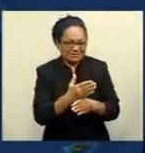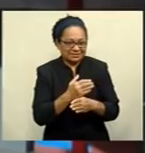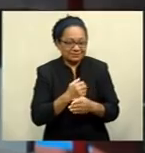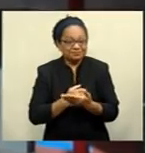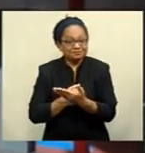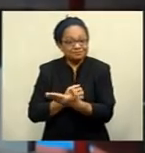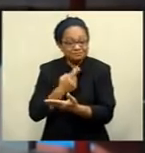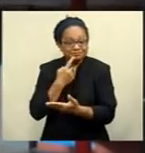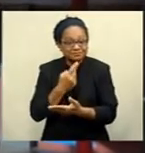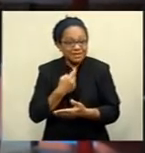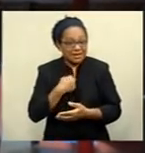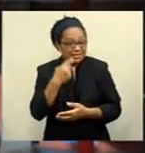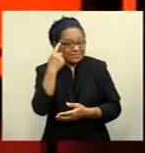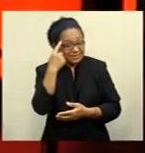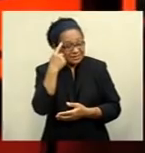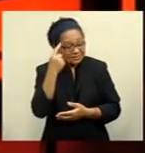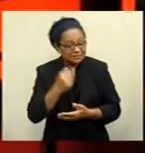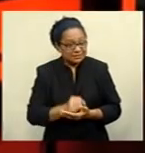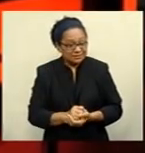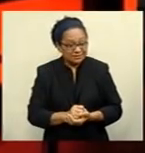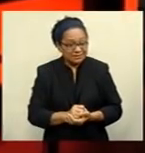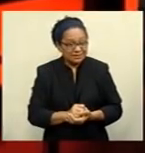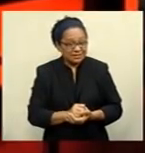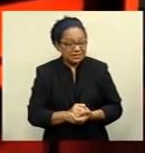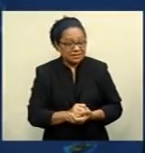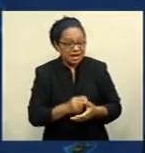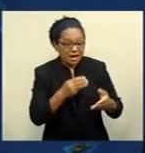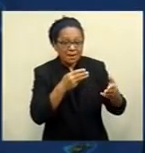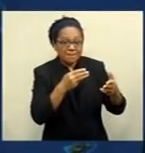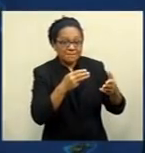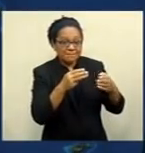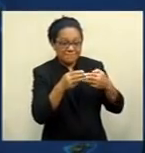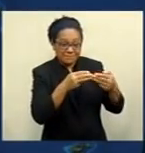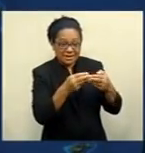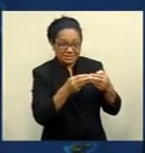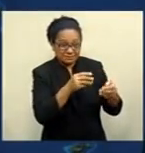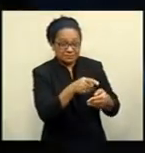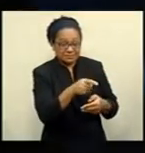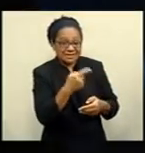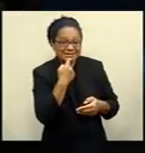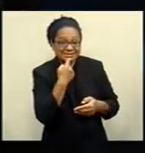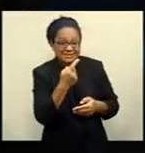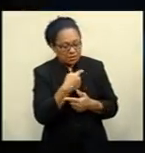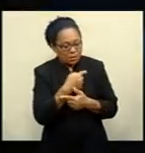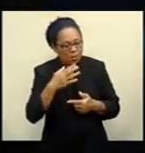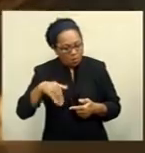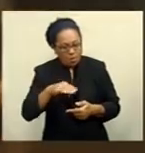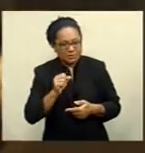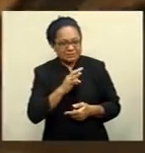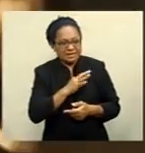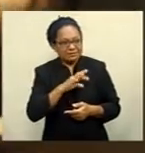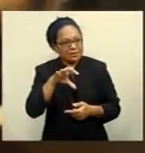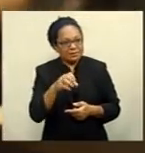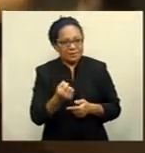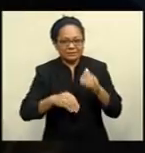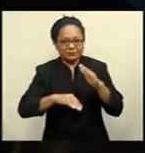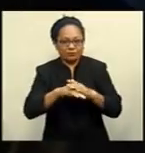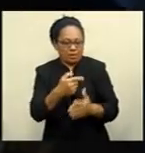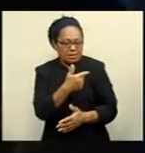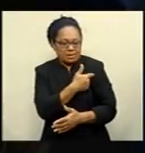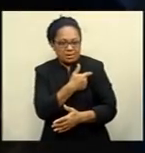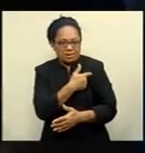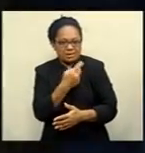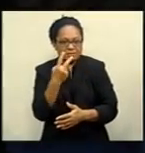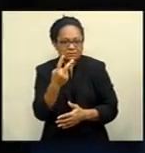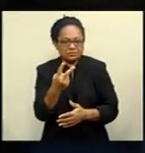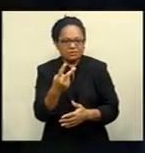is currently recommending all staffs to get fully vaccinated. This cinema house saw a drop